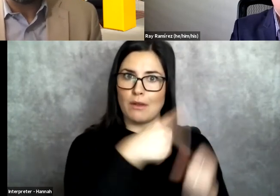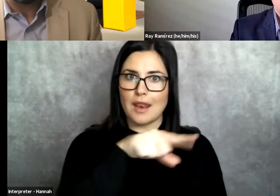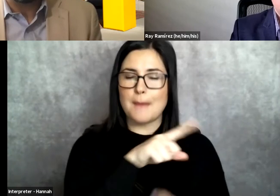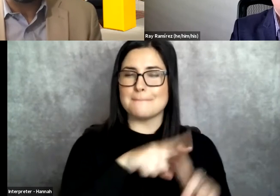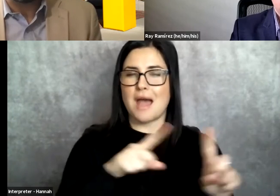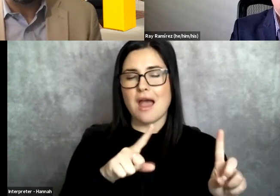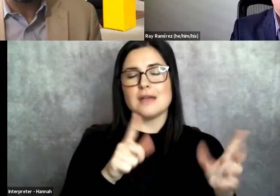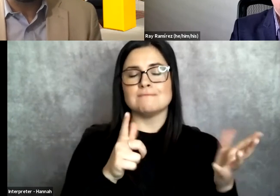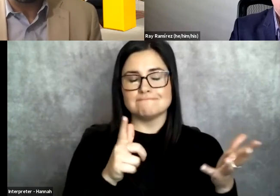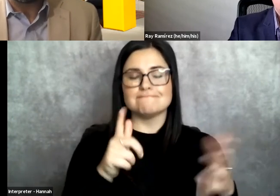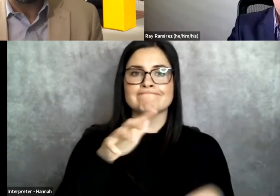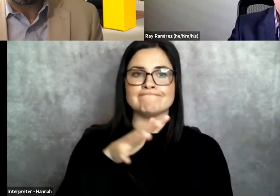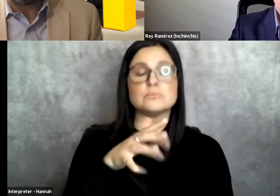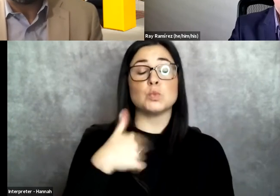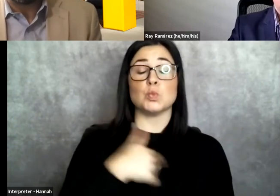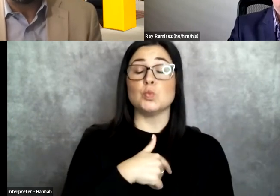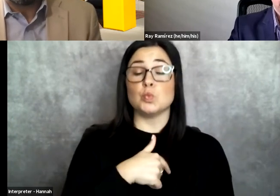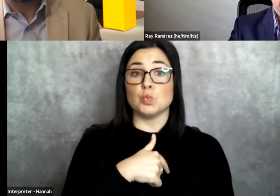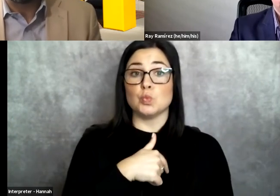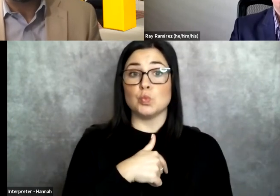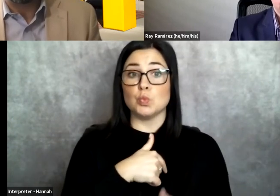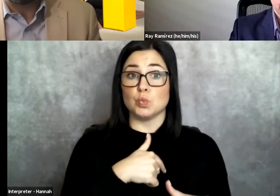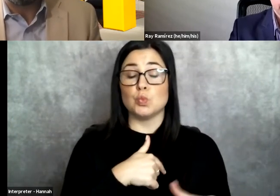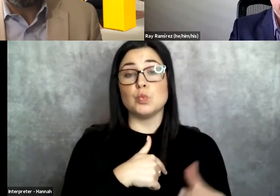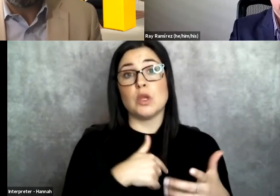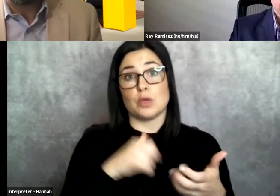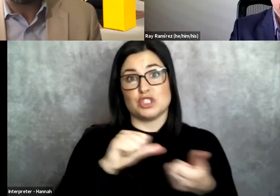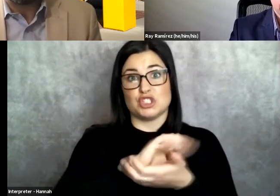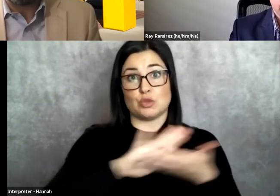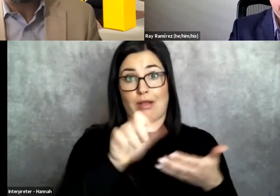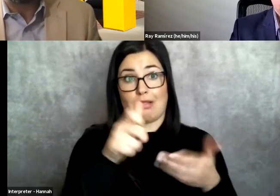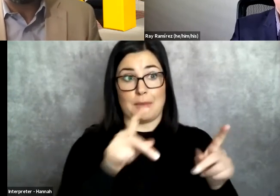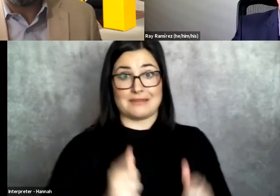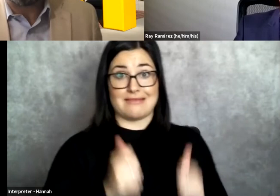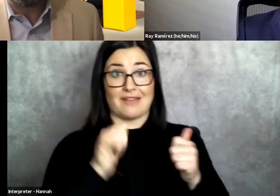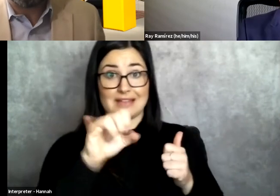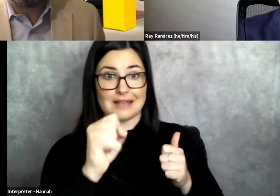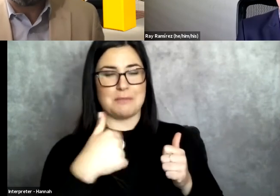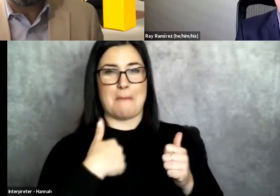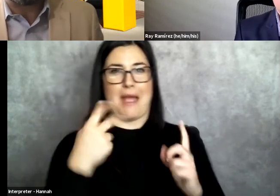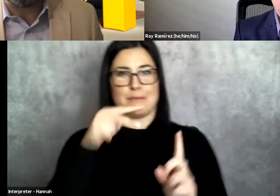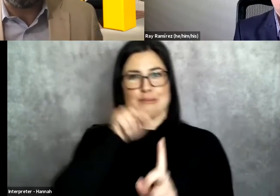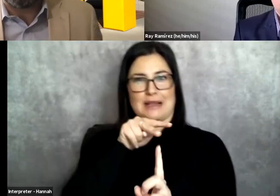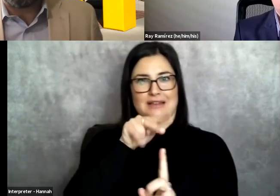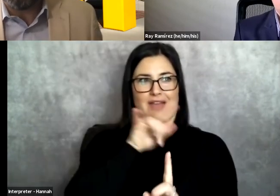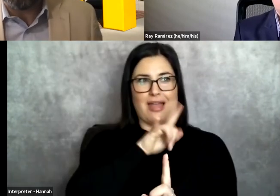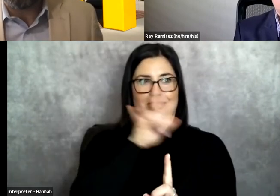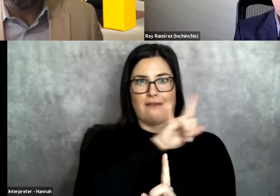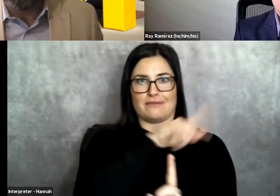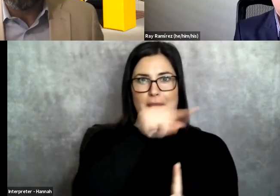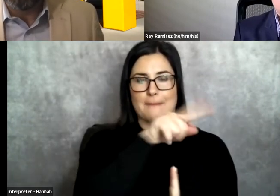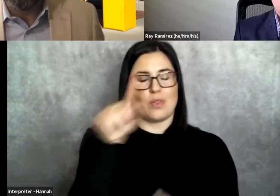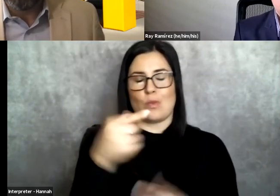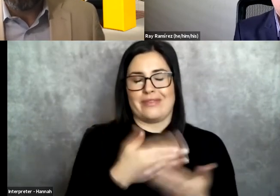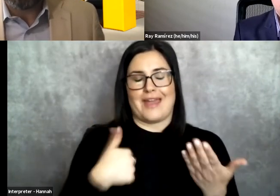Even though, you know, we were doing things that were also destroying people's lives, for me, was coming from a place of love. But that's the only thing that I knew,